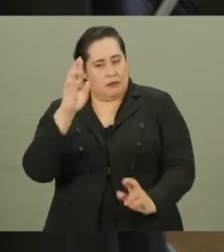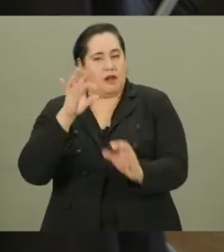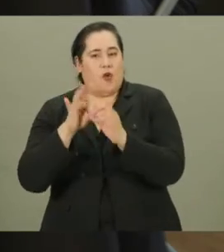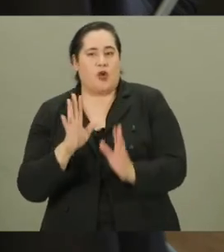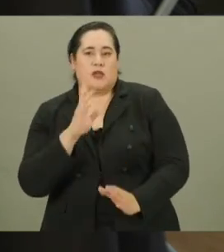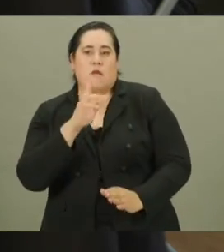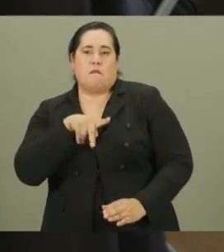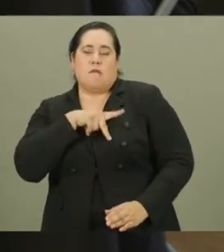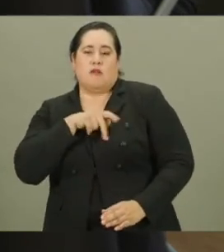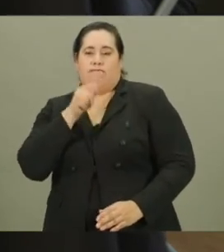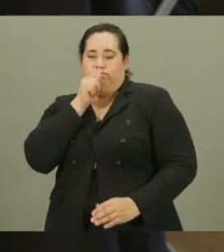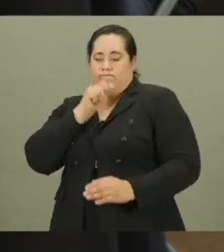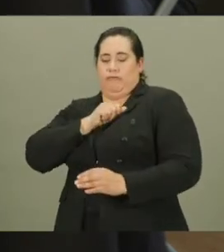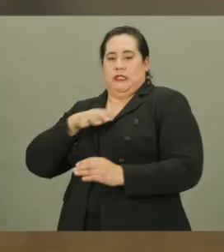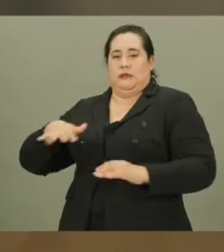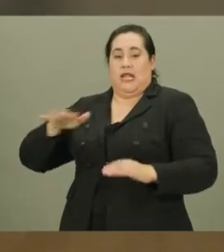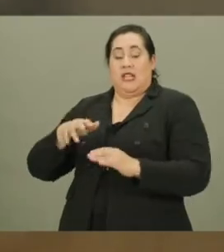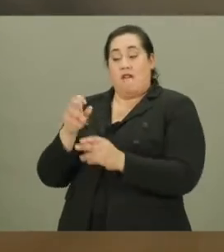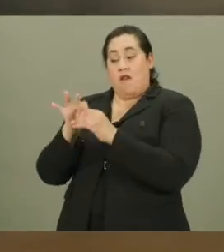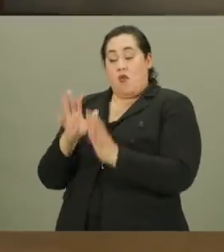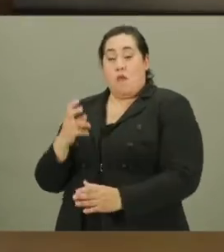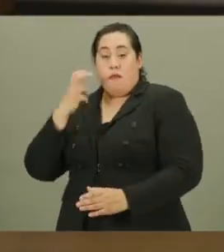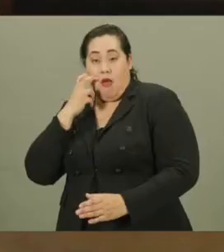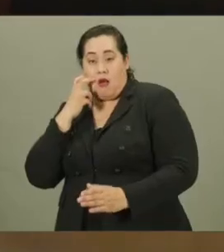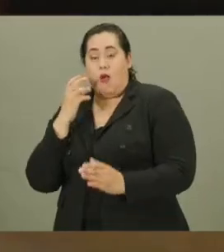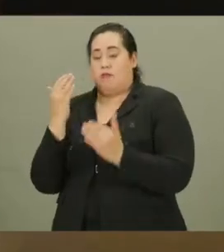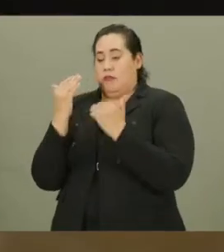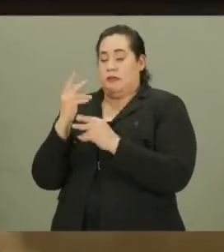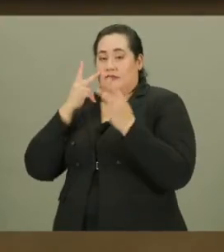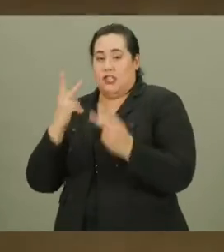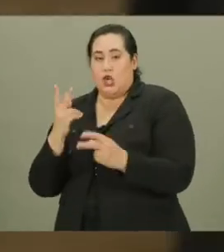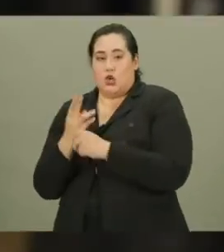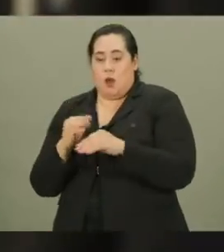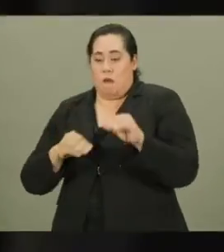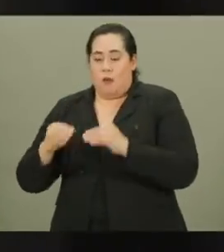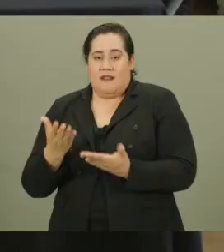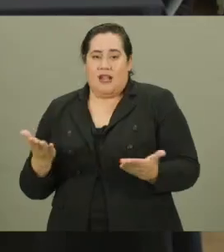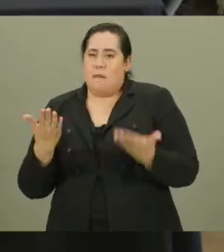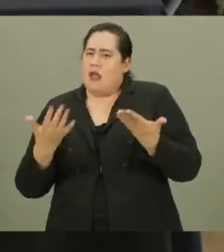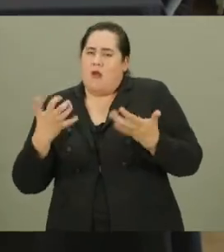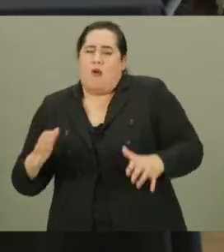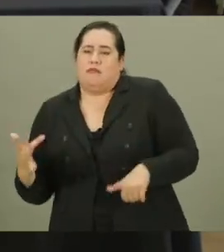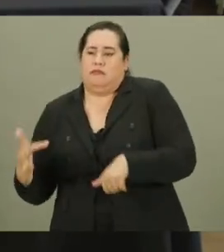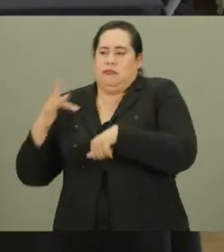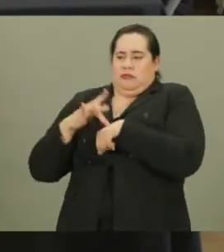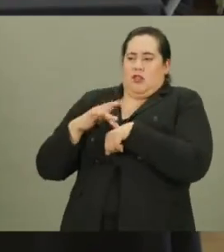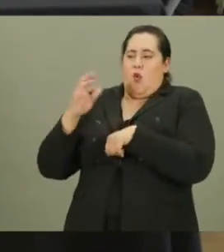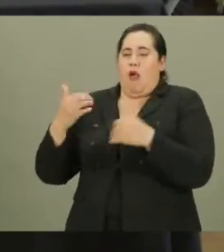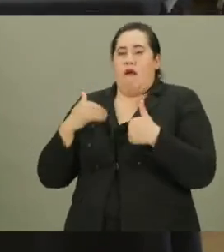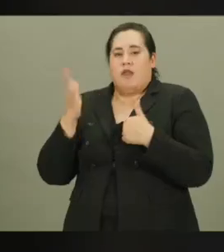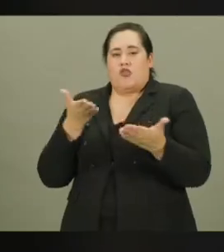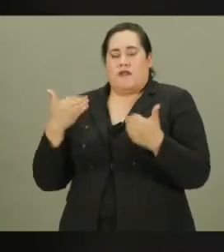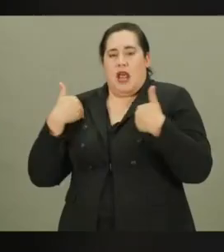Respect voters' personal space. Voters who are blind or low vision or using a mobility device may not want to be